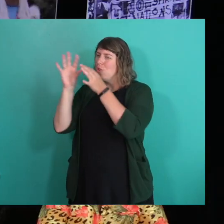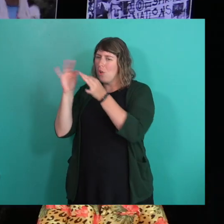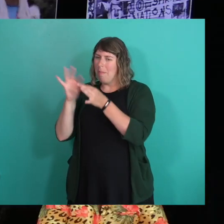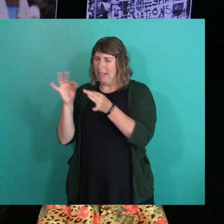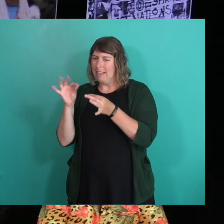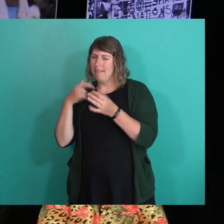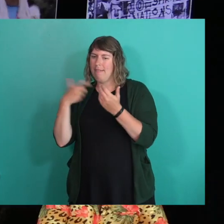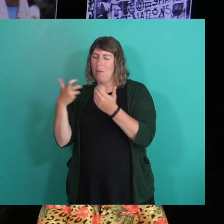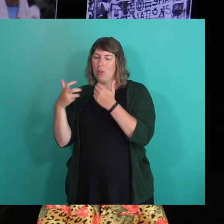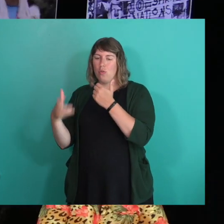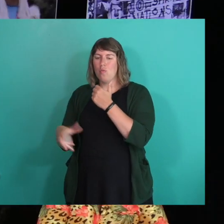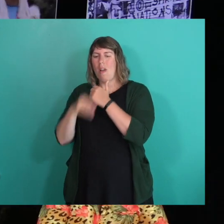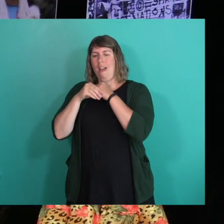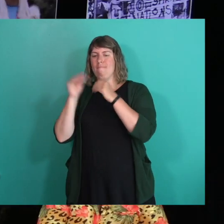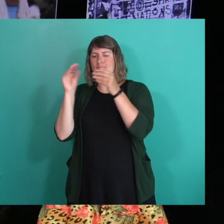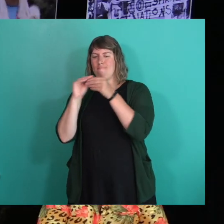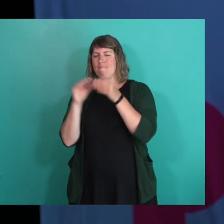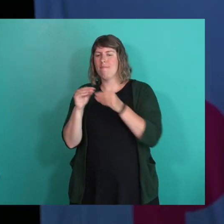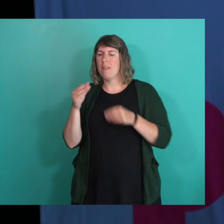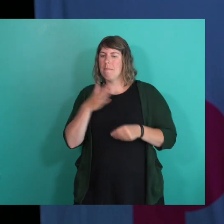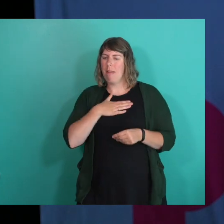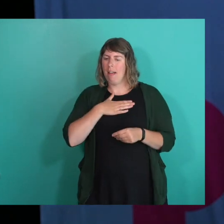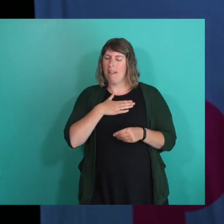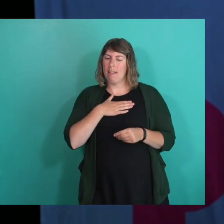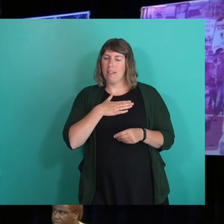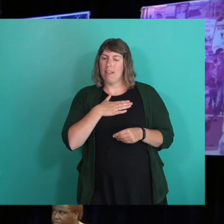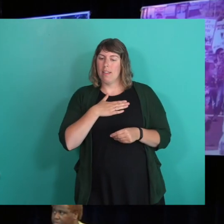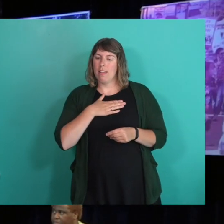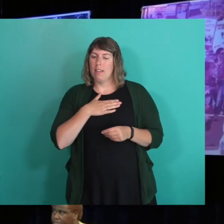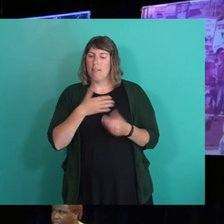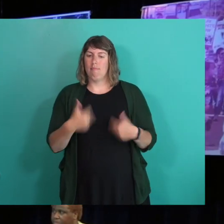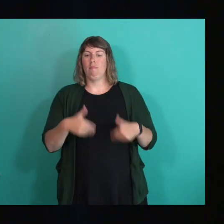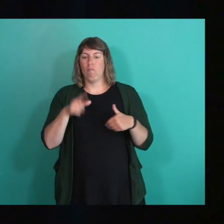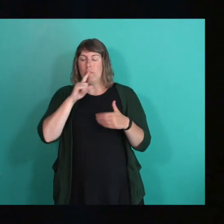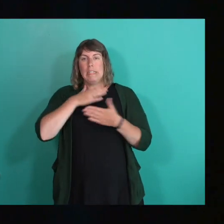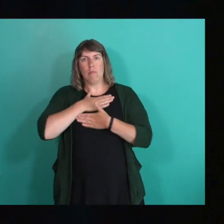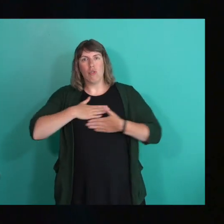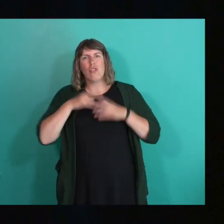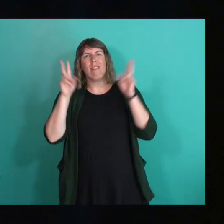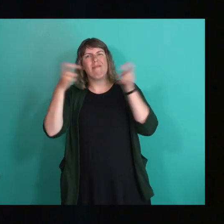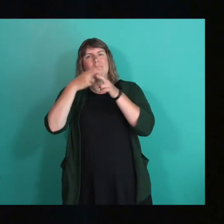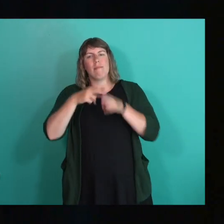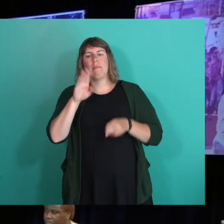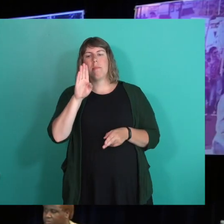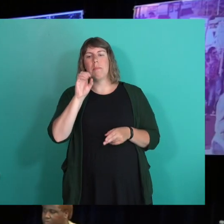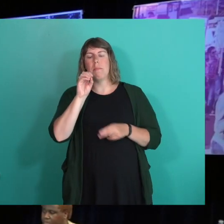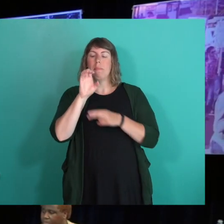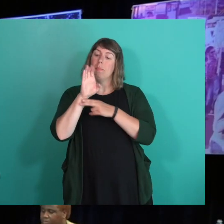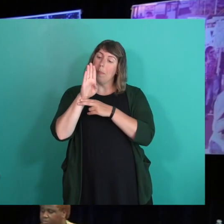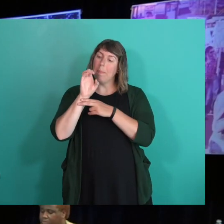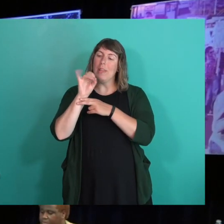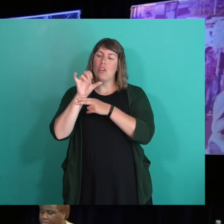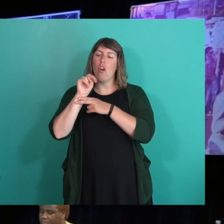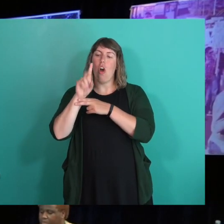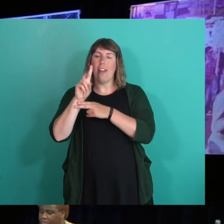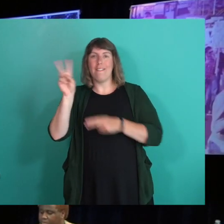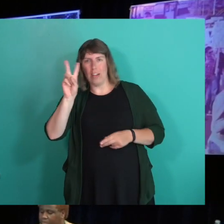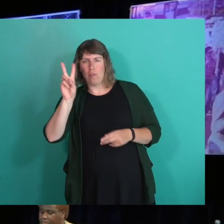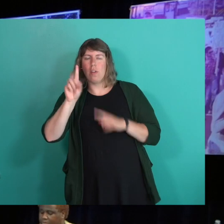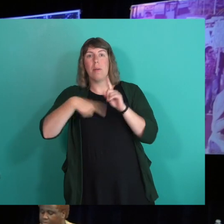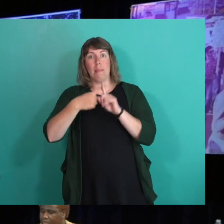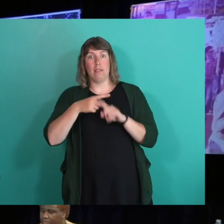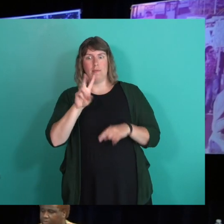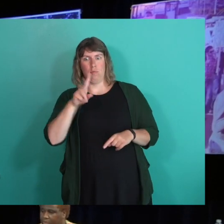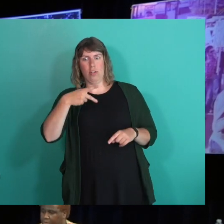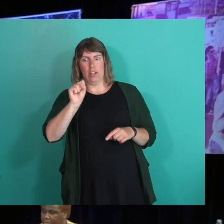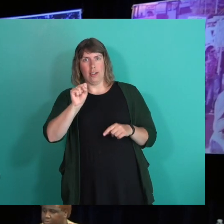to just, you know, vocalize my admiration of BLM Vancouver for having, and the Pride Society for having those hard conversations.